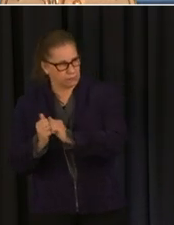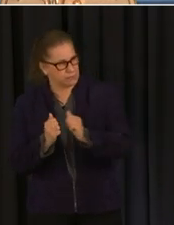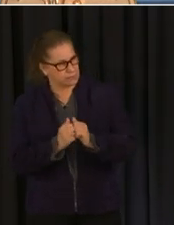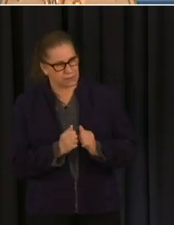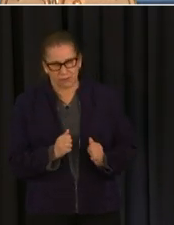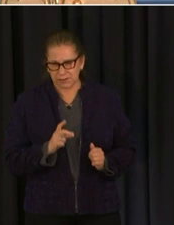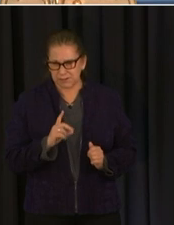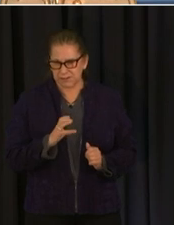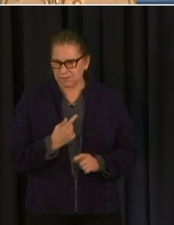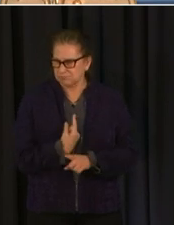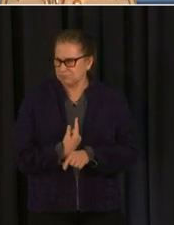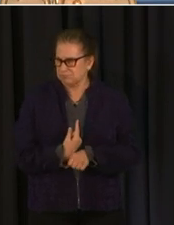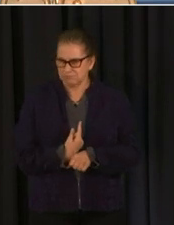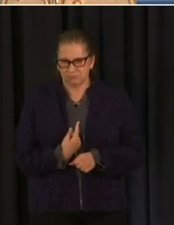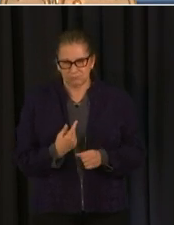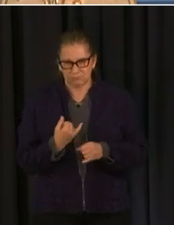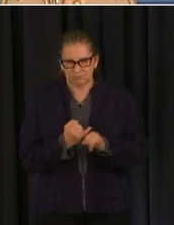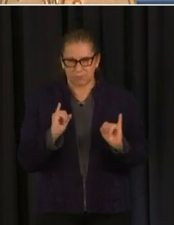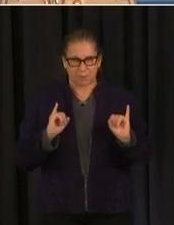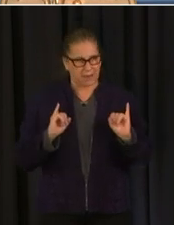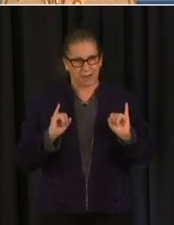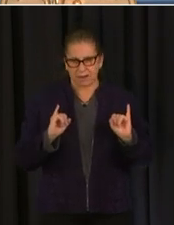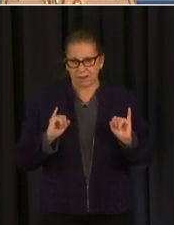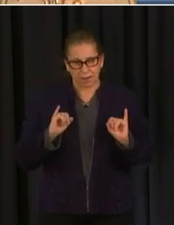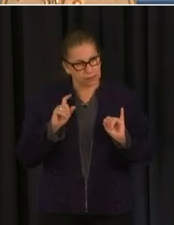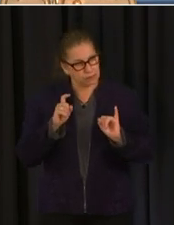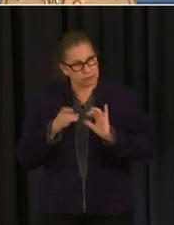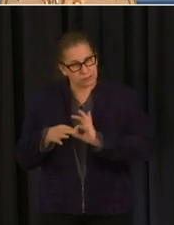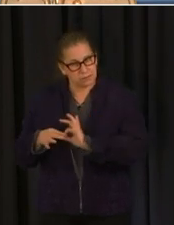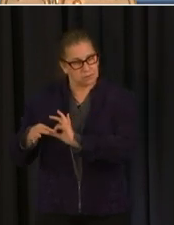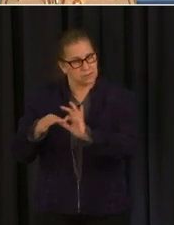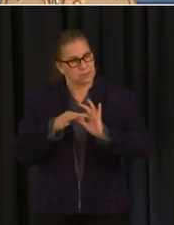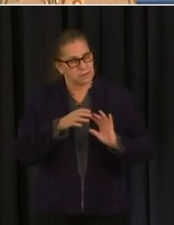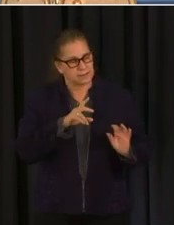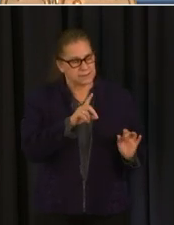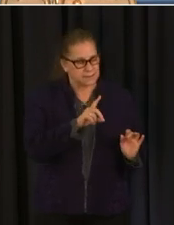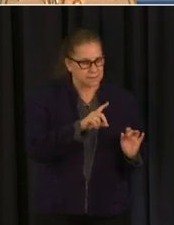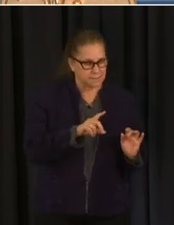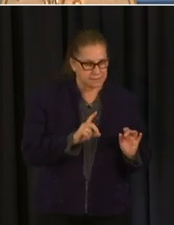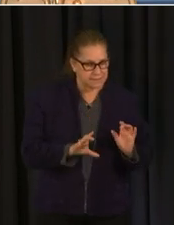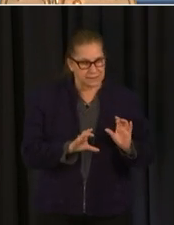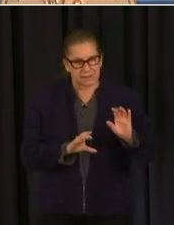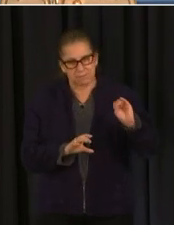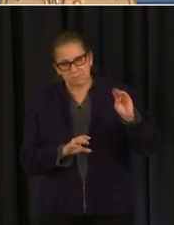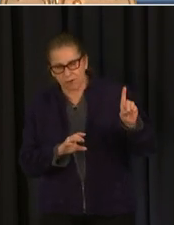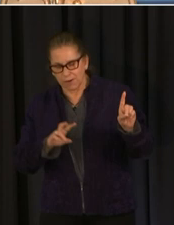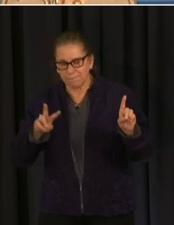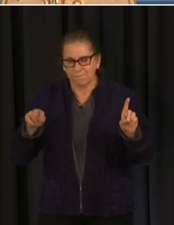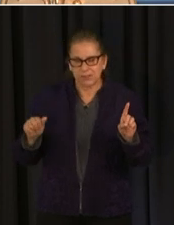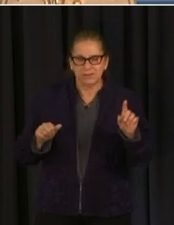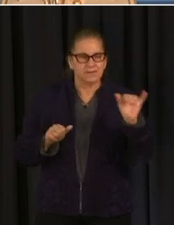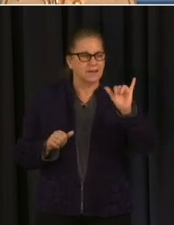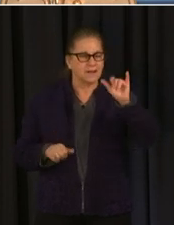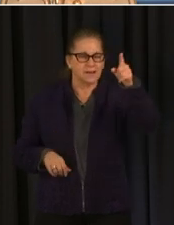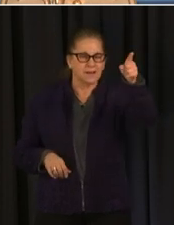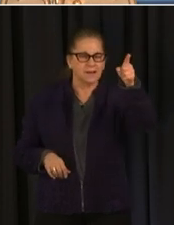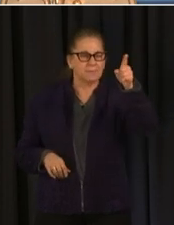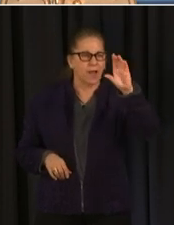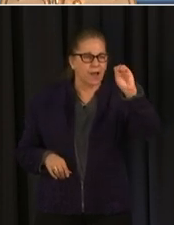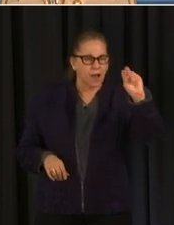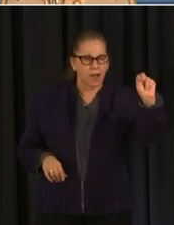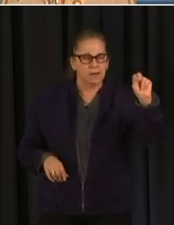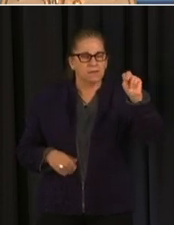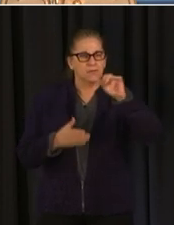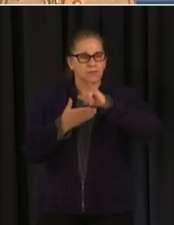with the other jurisdictions about teaming up on these things so there's more uniformity as people regionally here